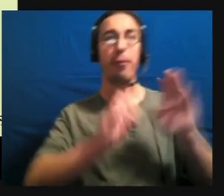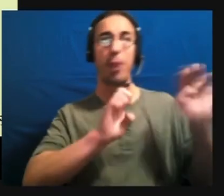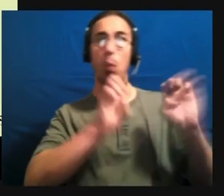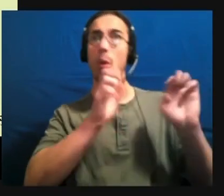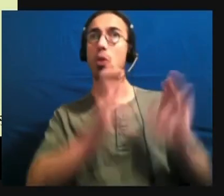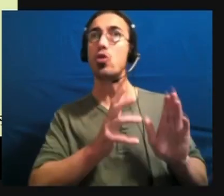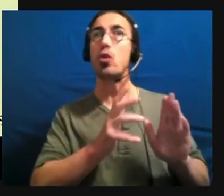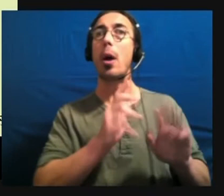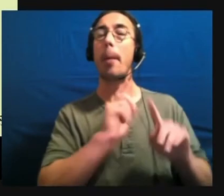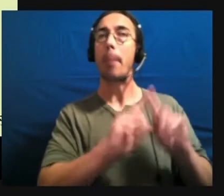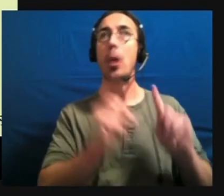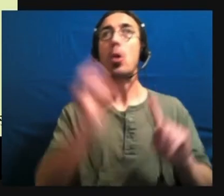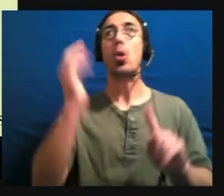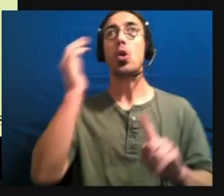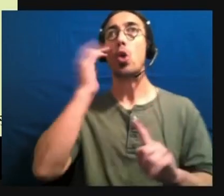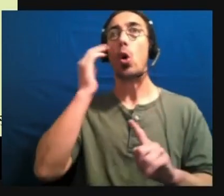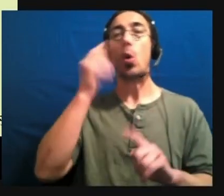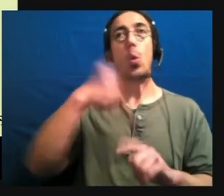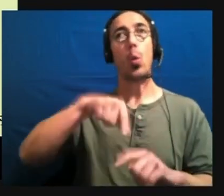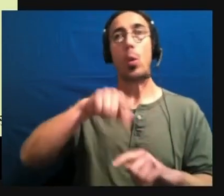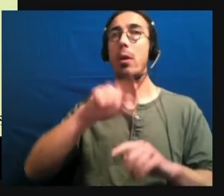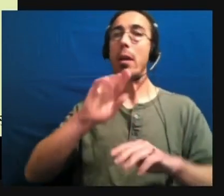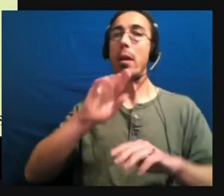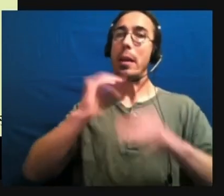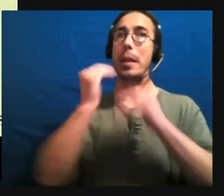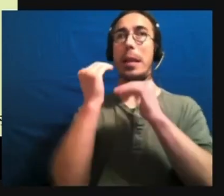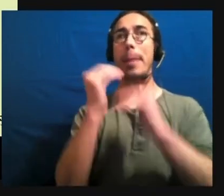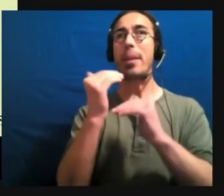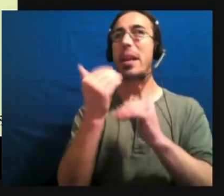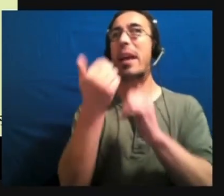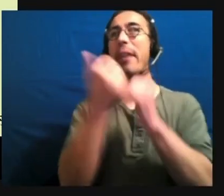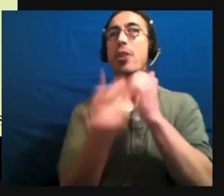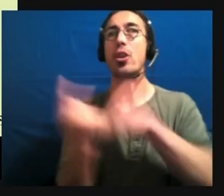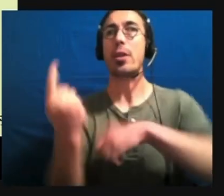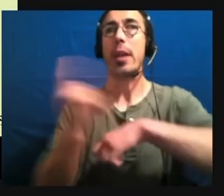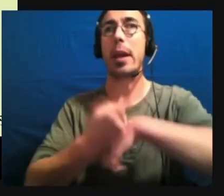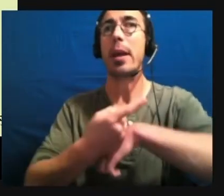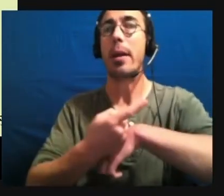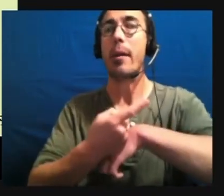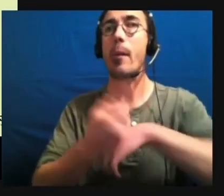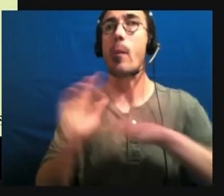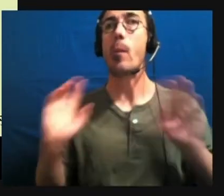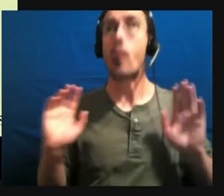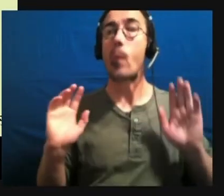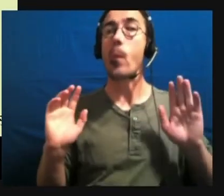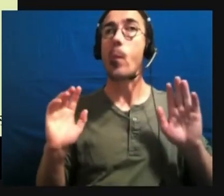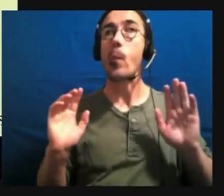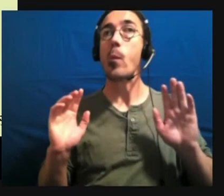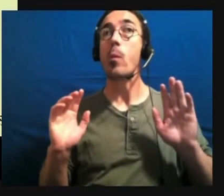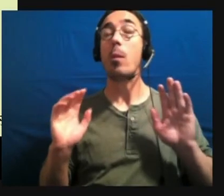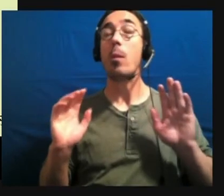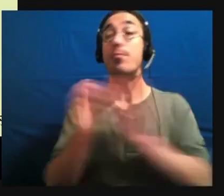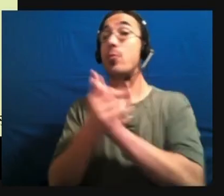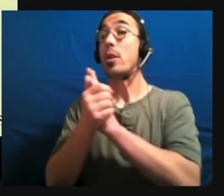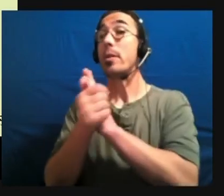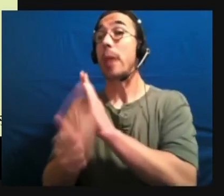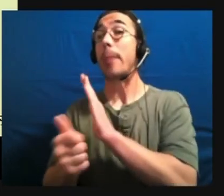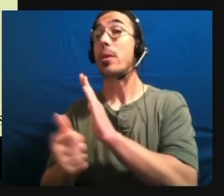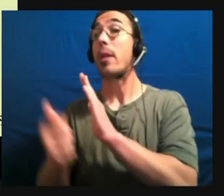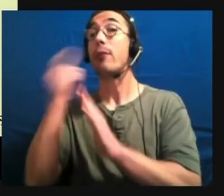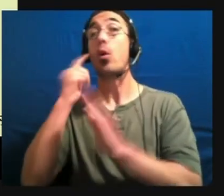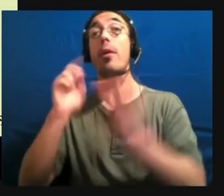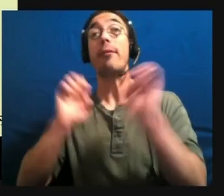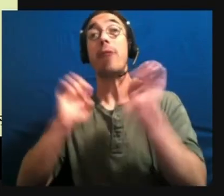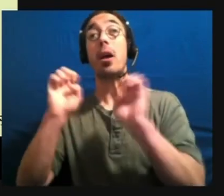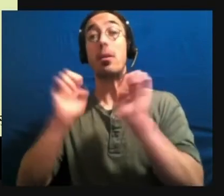also know that we can only do so much in a given day. Um, the competency, like I mentioned earlier, the competency of